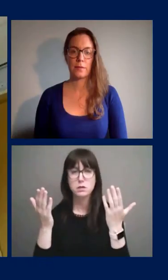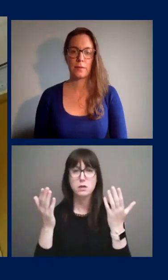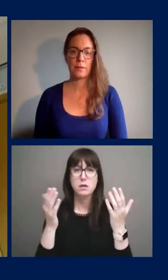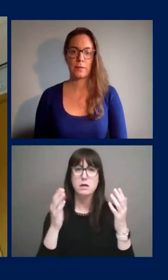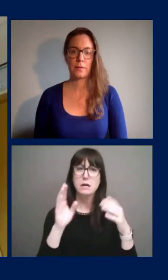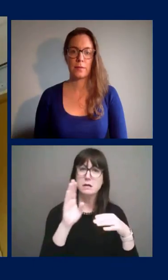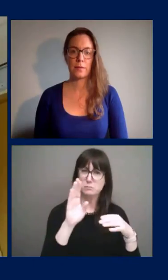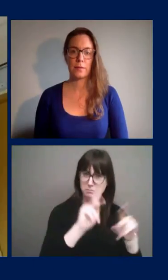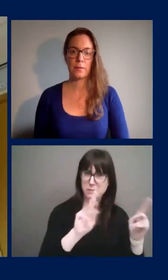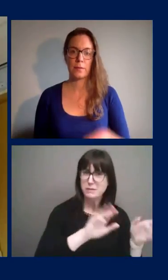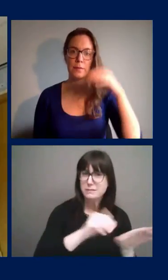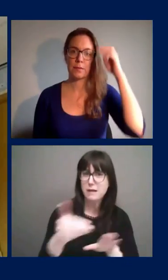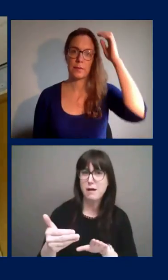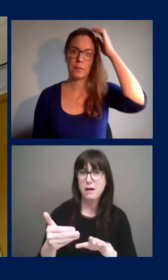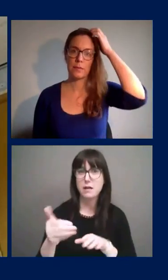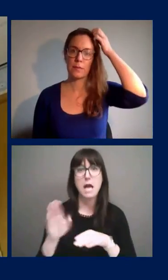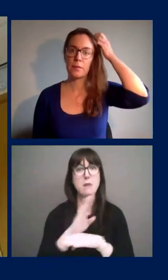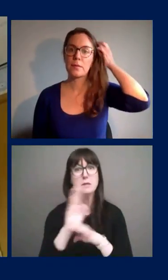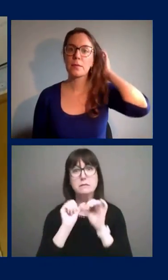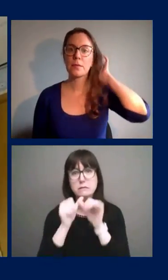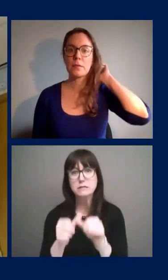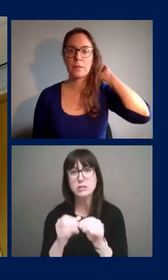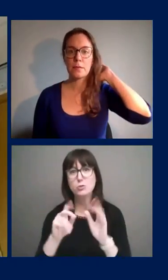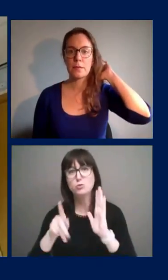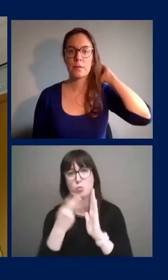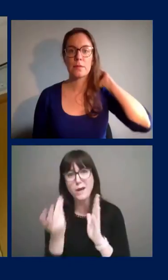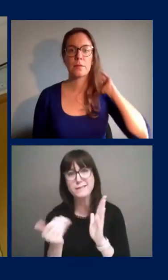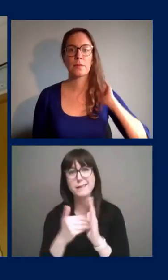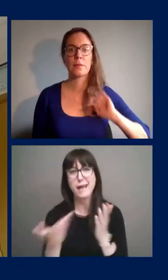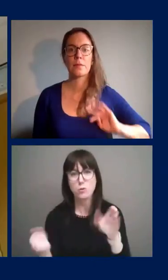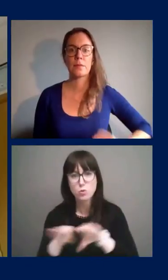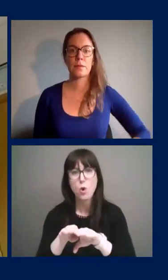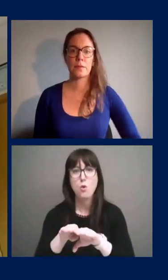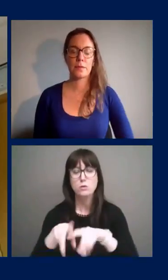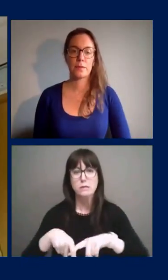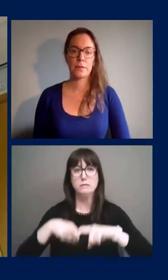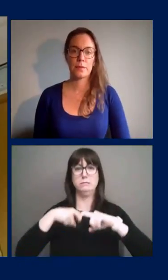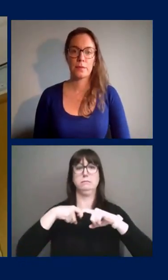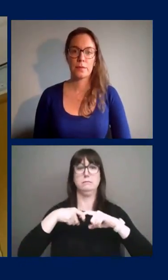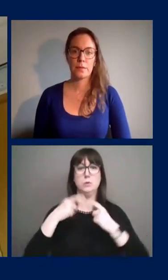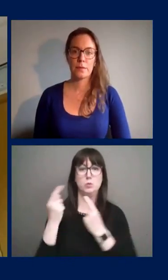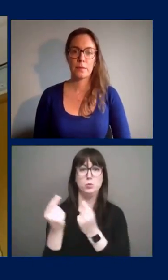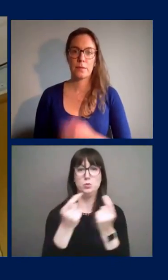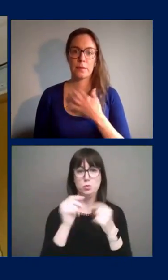will potentially suffer from having to go through a second scaling back of their operations.